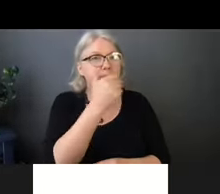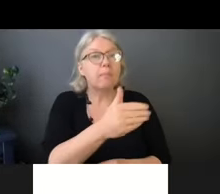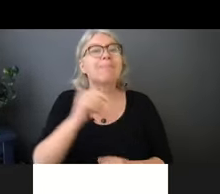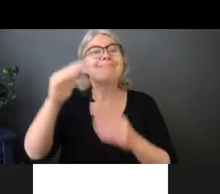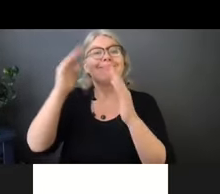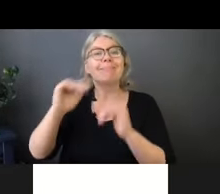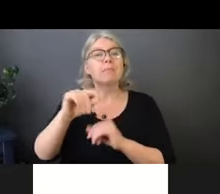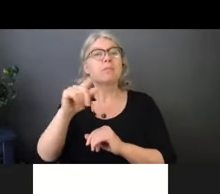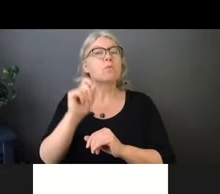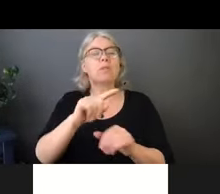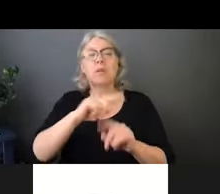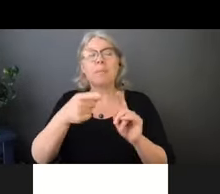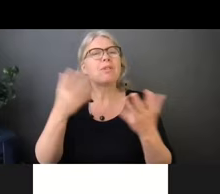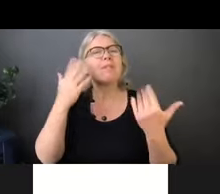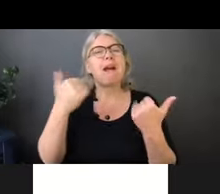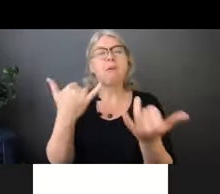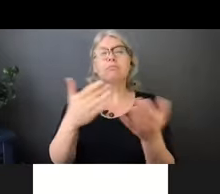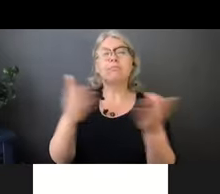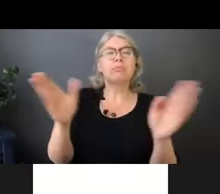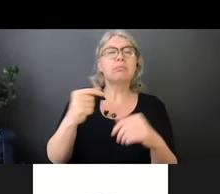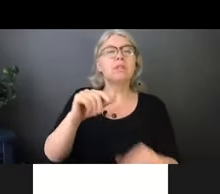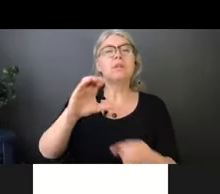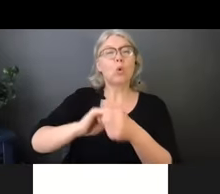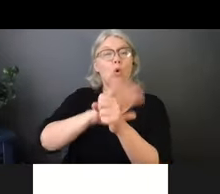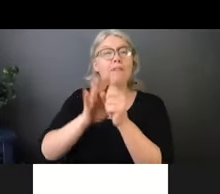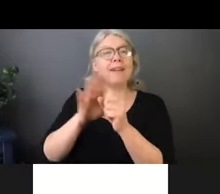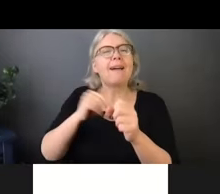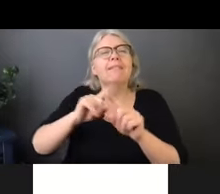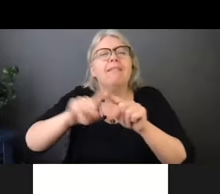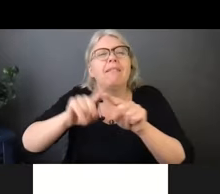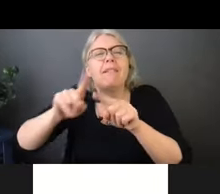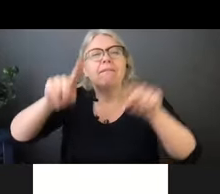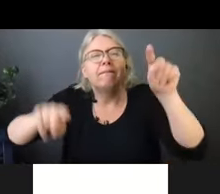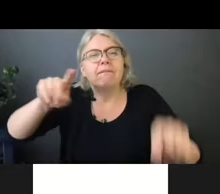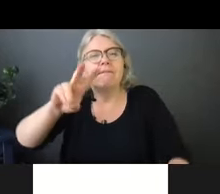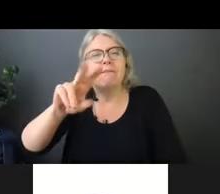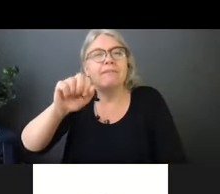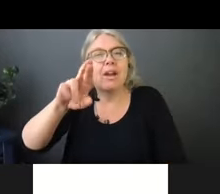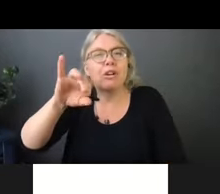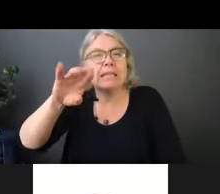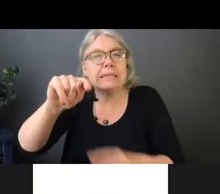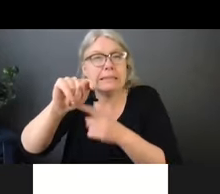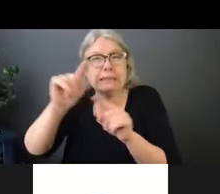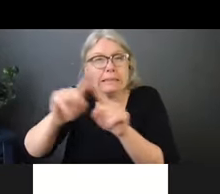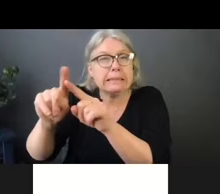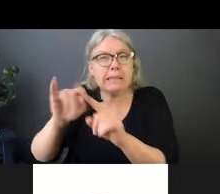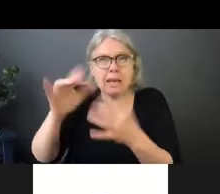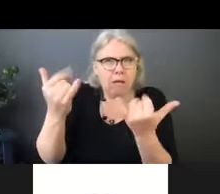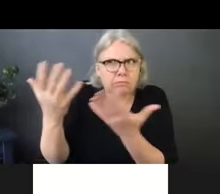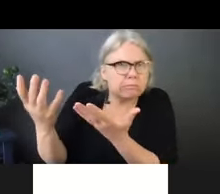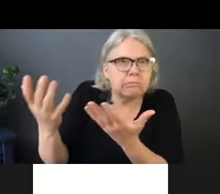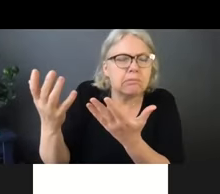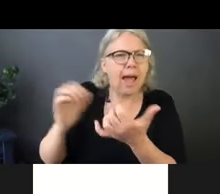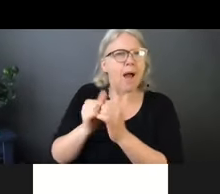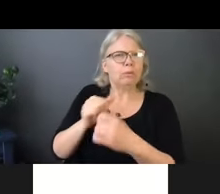has there been any changes to how we should protect ourselves in public knowing that there's variants